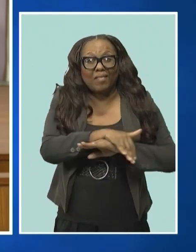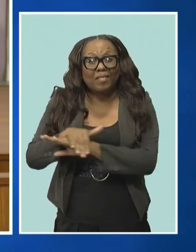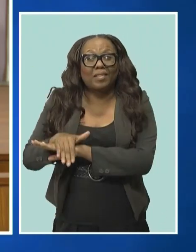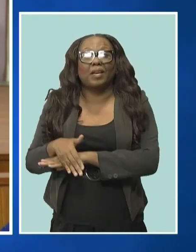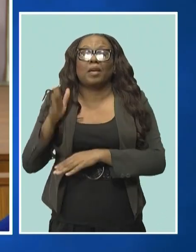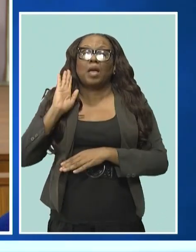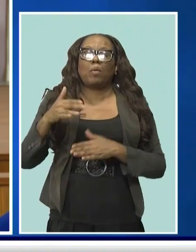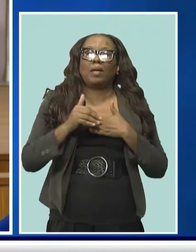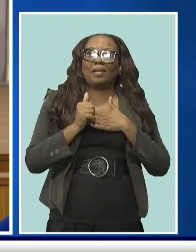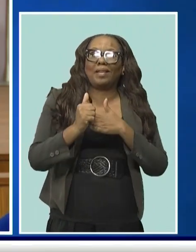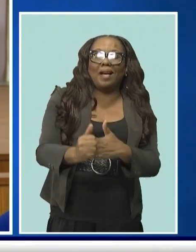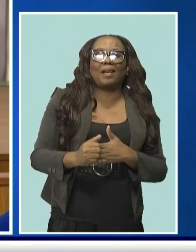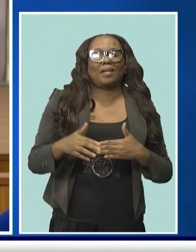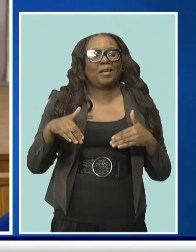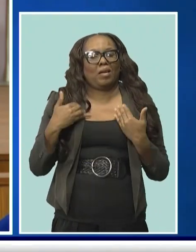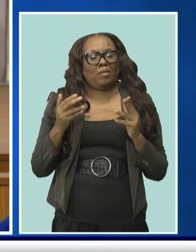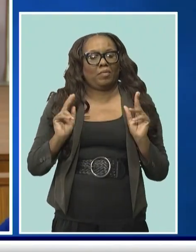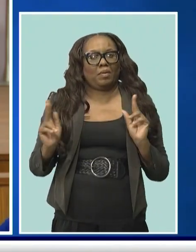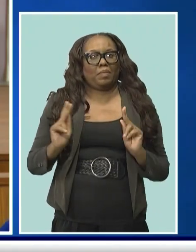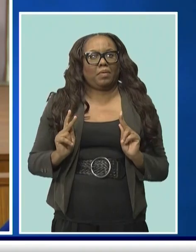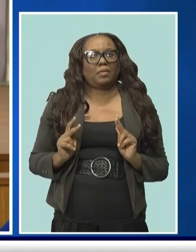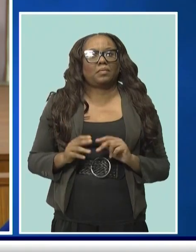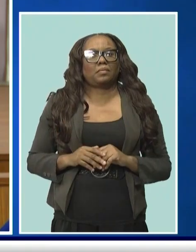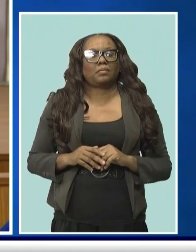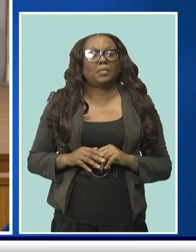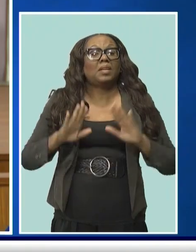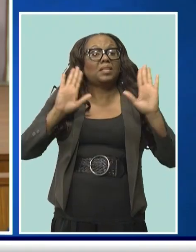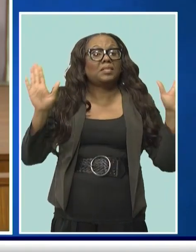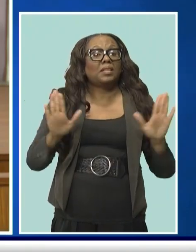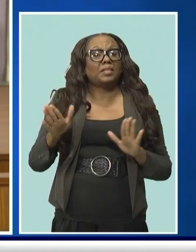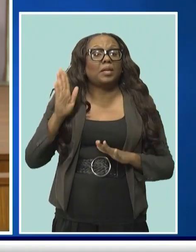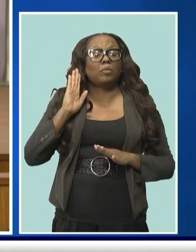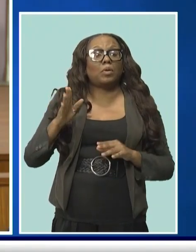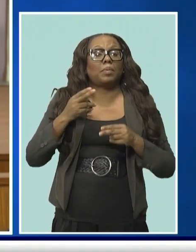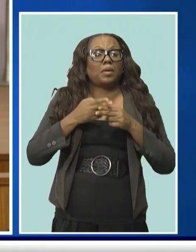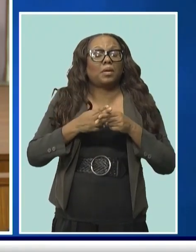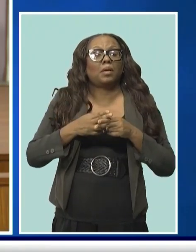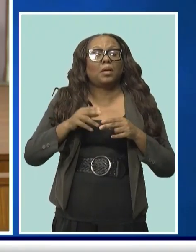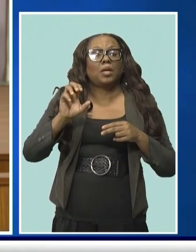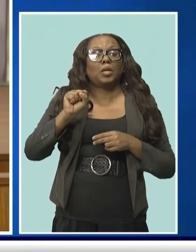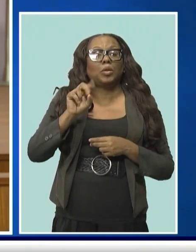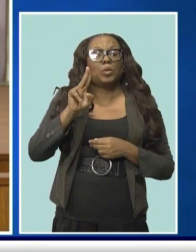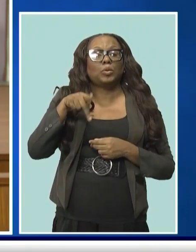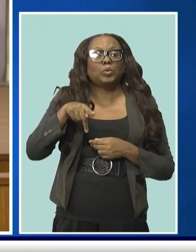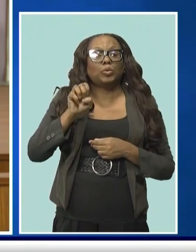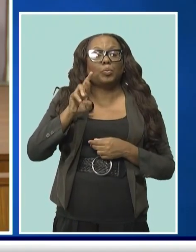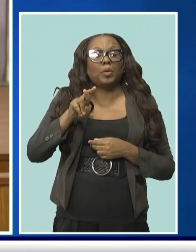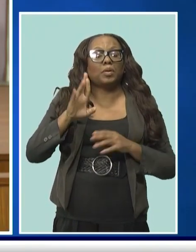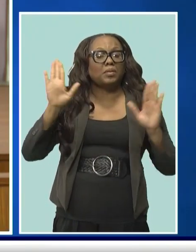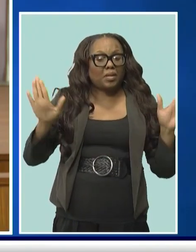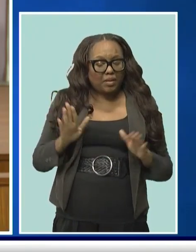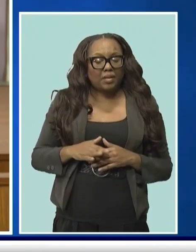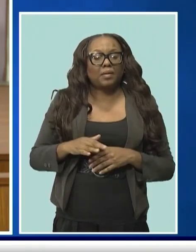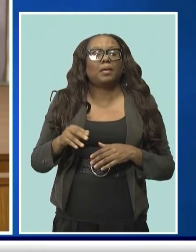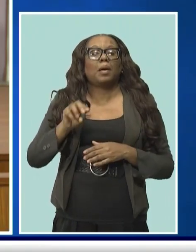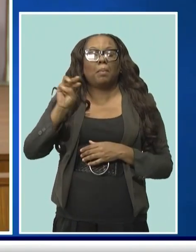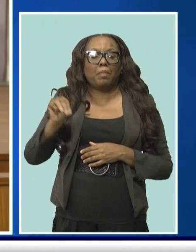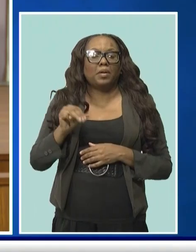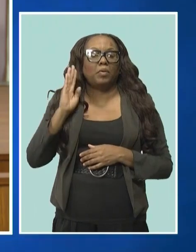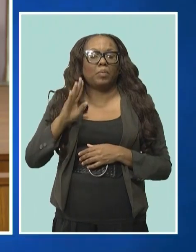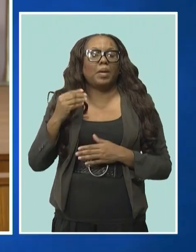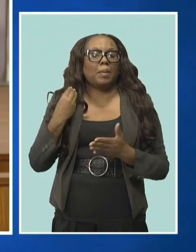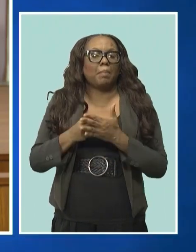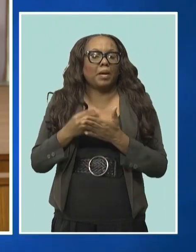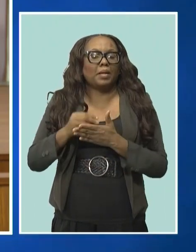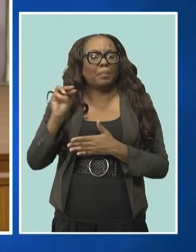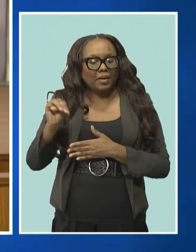guiding them, yes. We will have the Sunday, Super Sunday. We will have, yes, Money Monday, teaching them about finances and stewardship. We will have